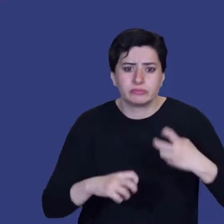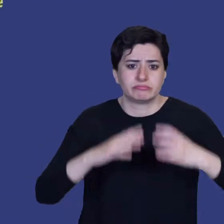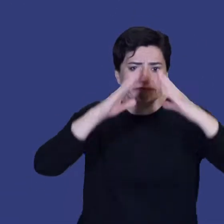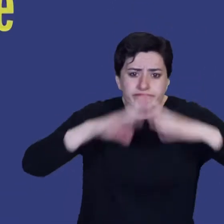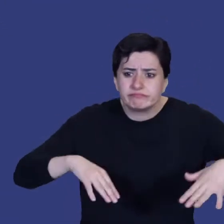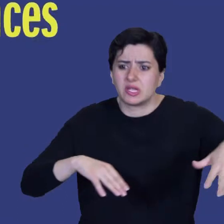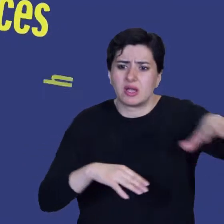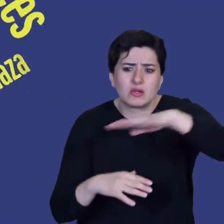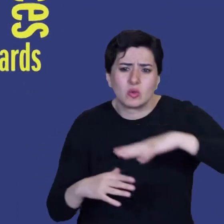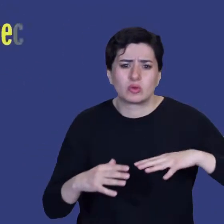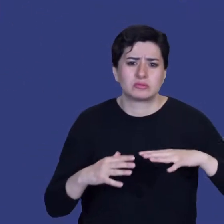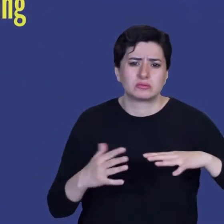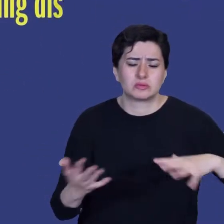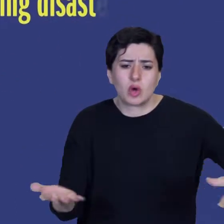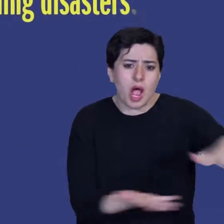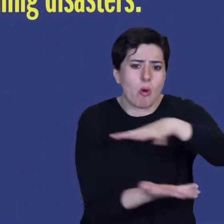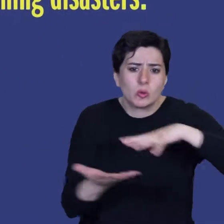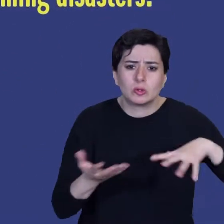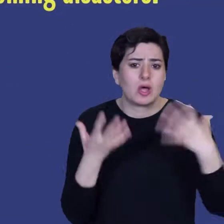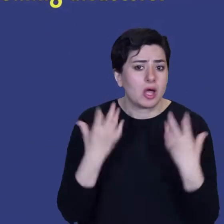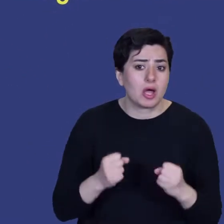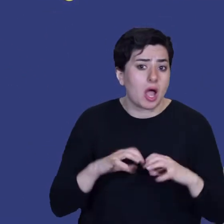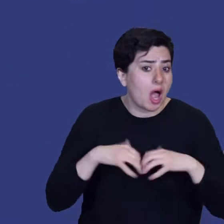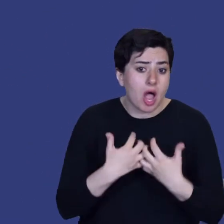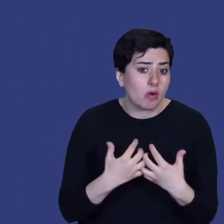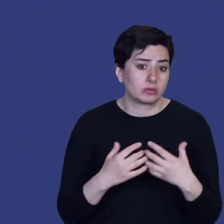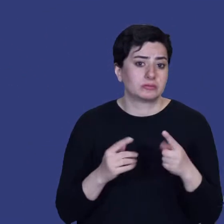we can reduce the chances of hazards becoming disasters.